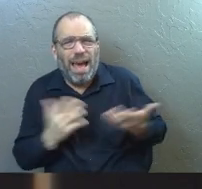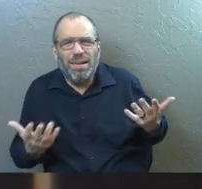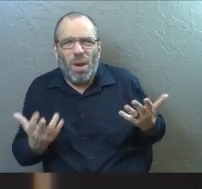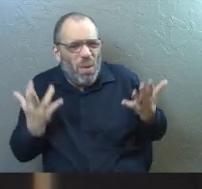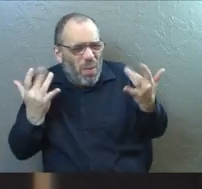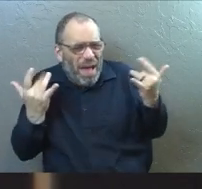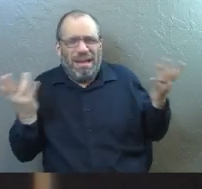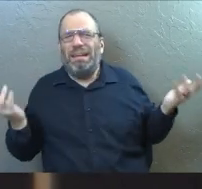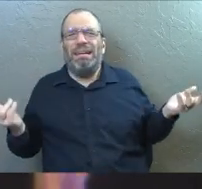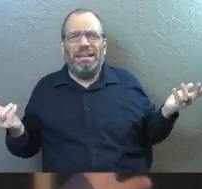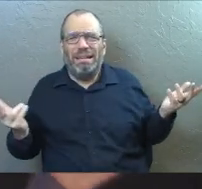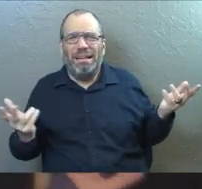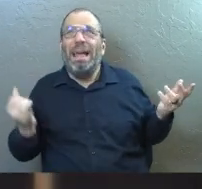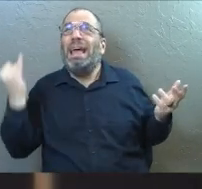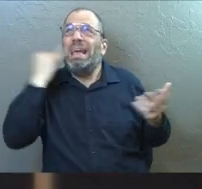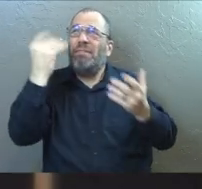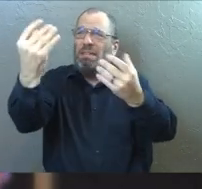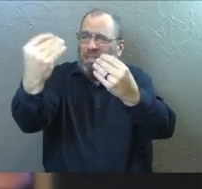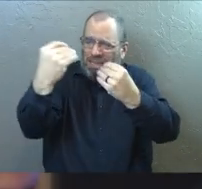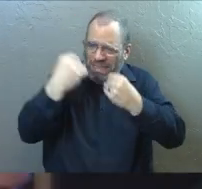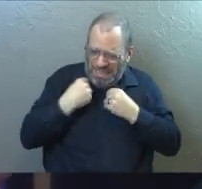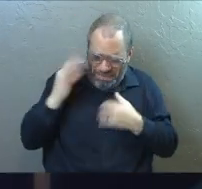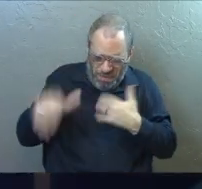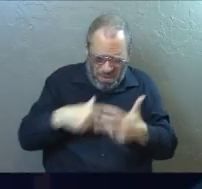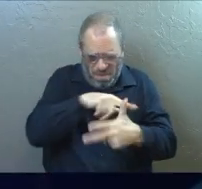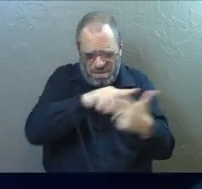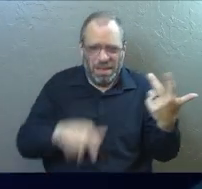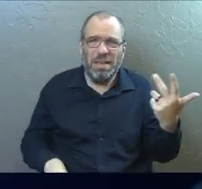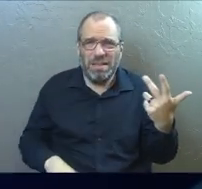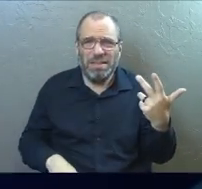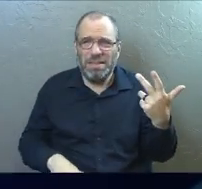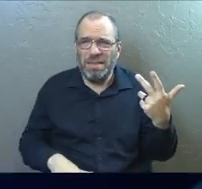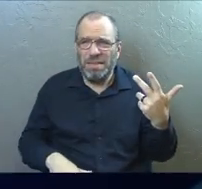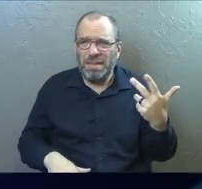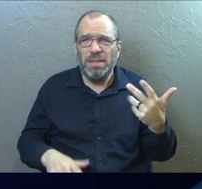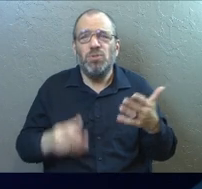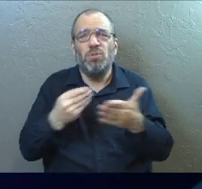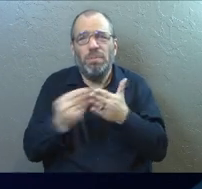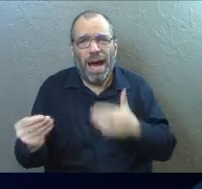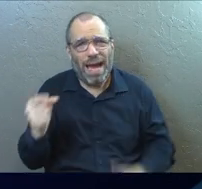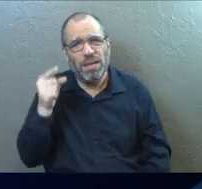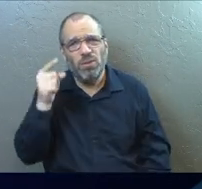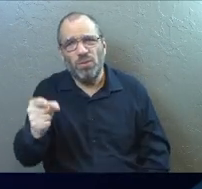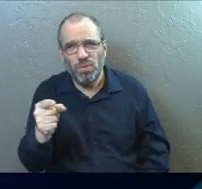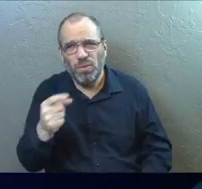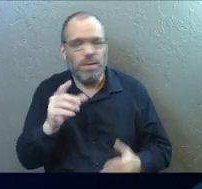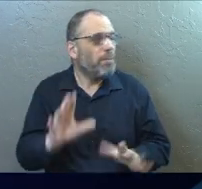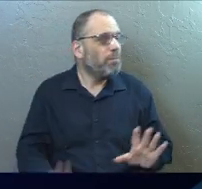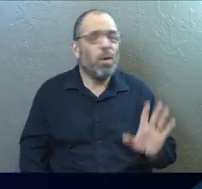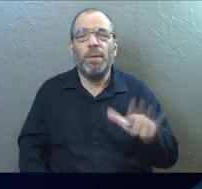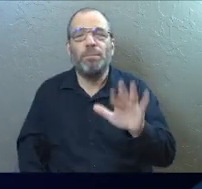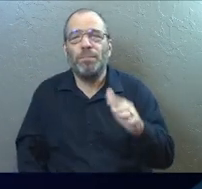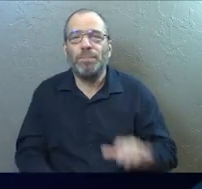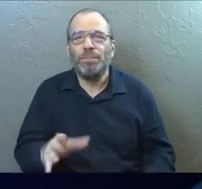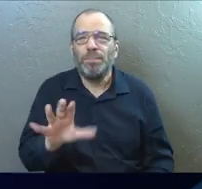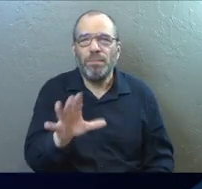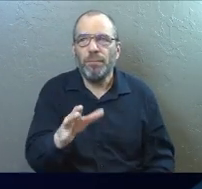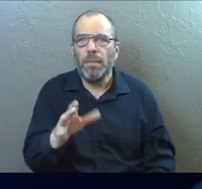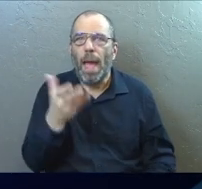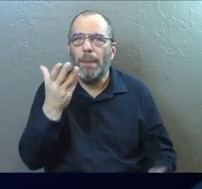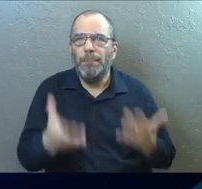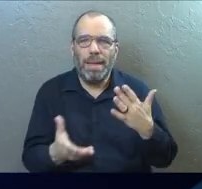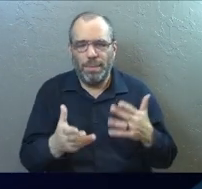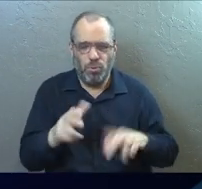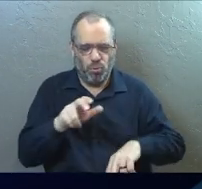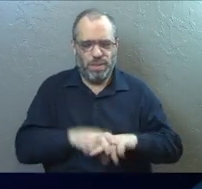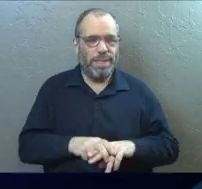Why would you if he's given us all of that, all to ransom you? Just want to acknowledge maybe